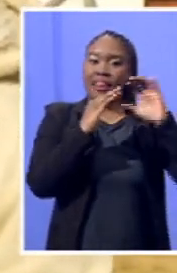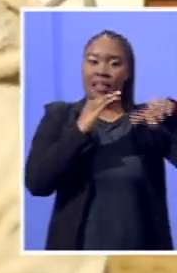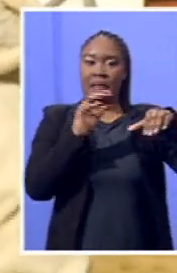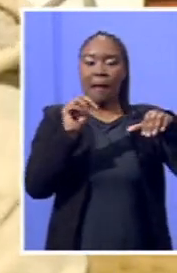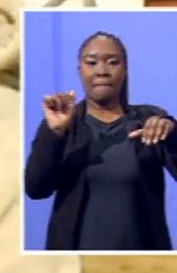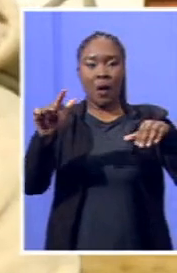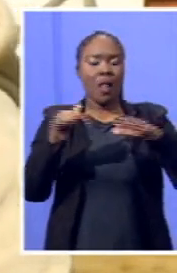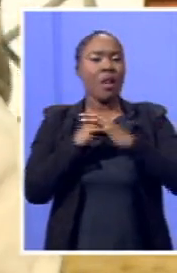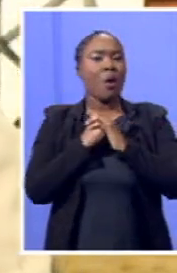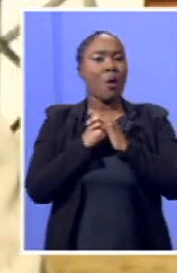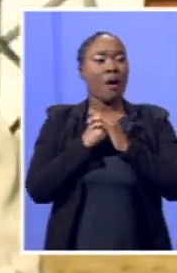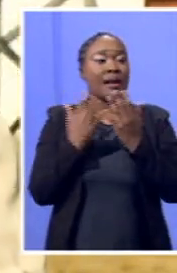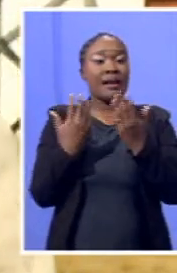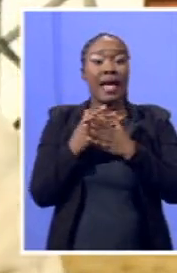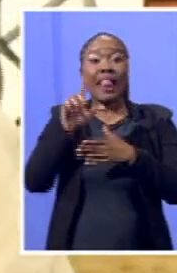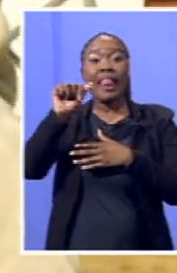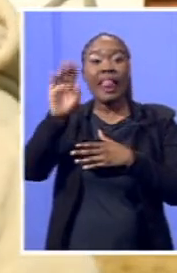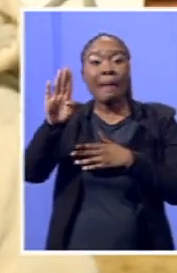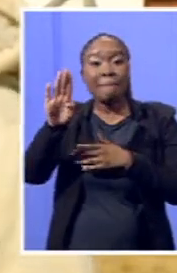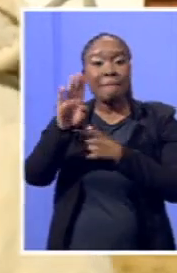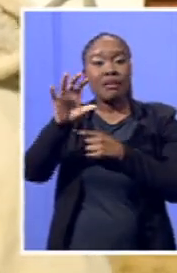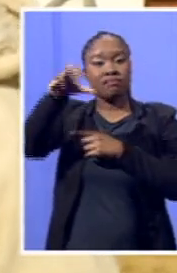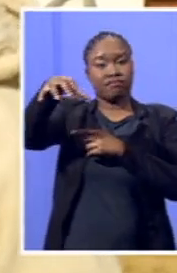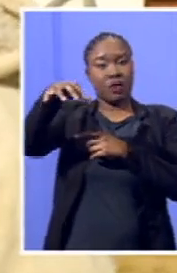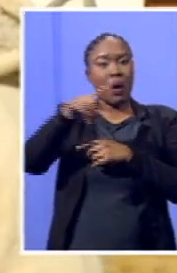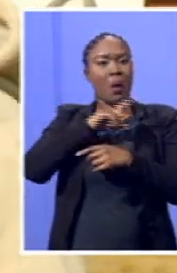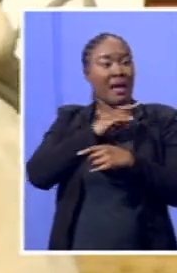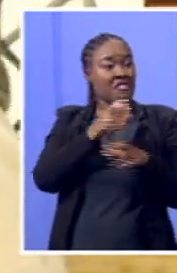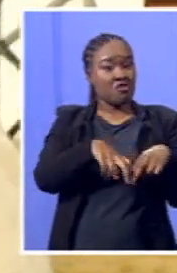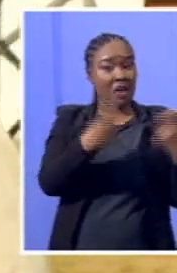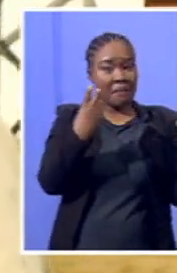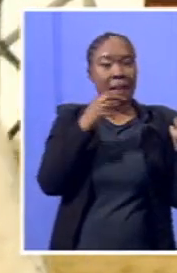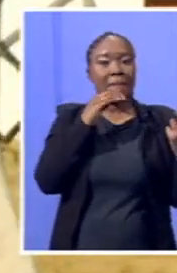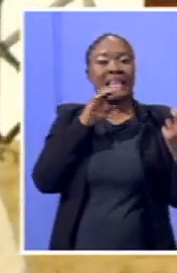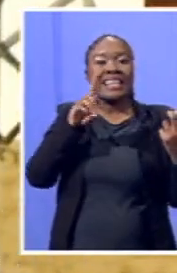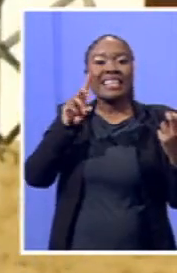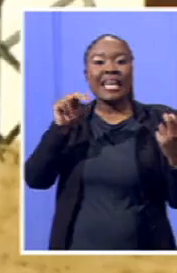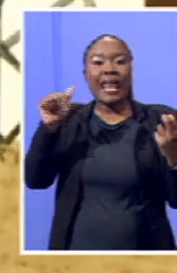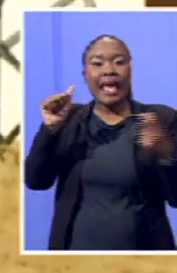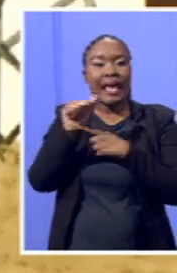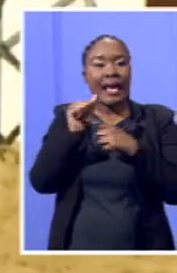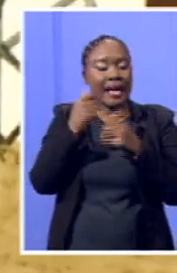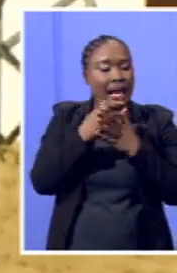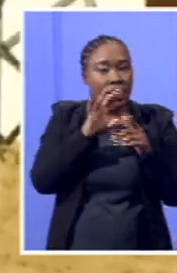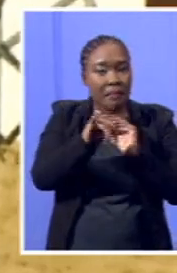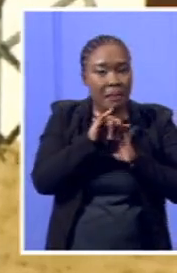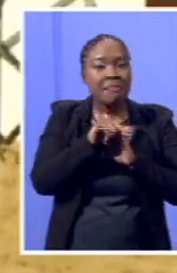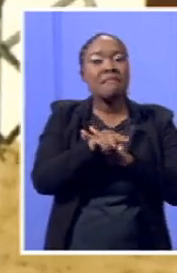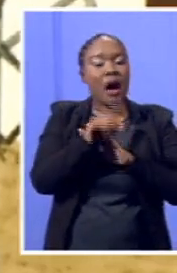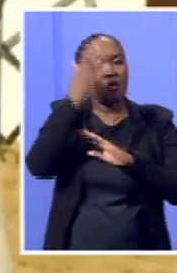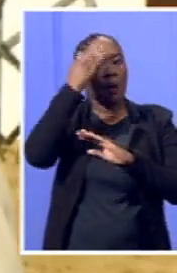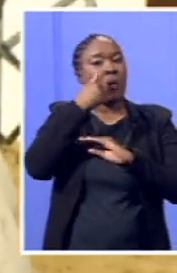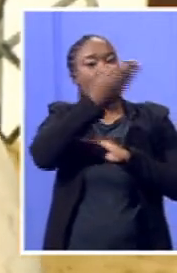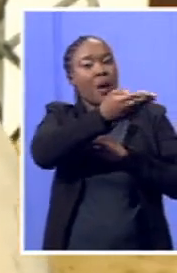were being done so that we don't take three years or five years waiting for results. So this program of